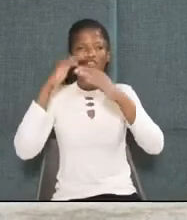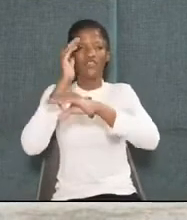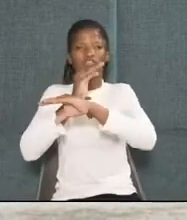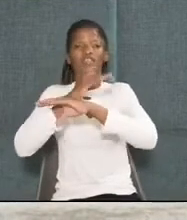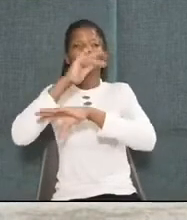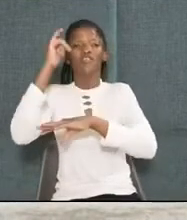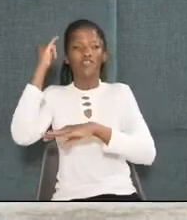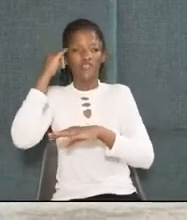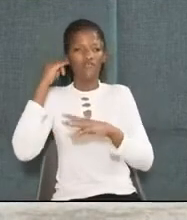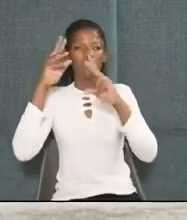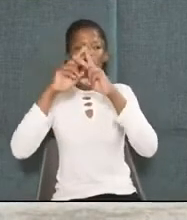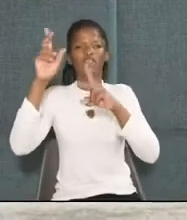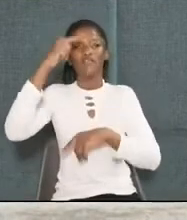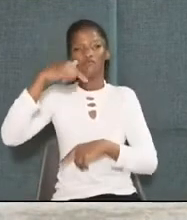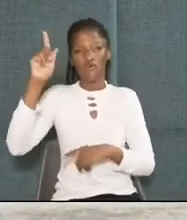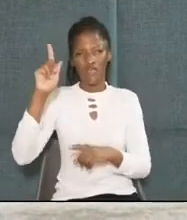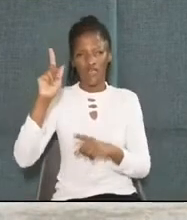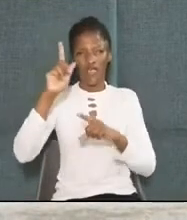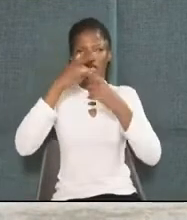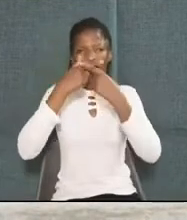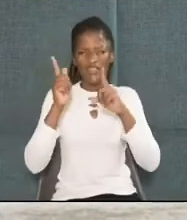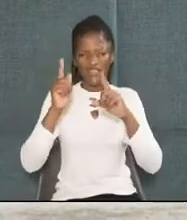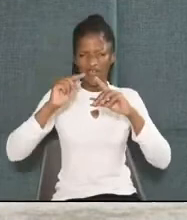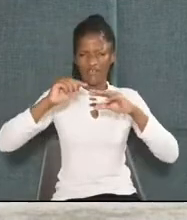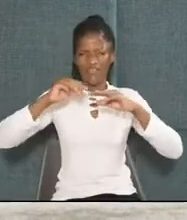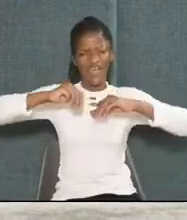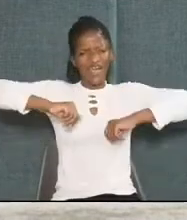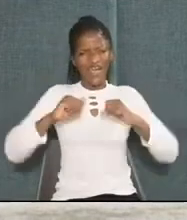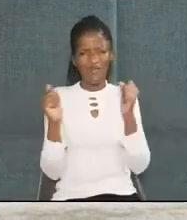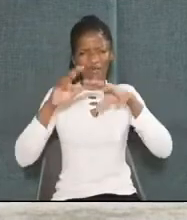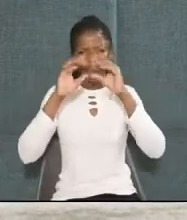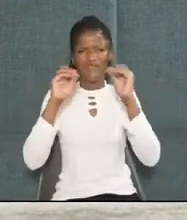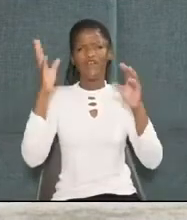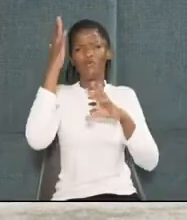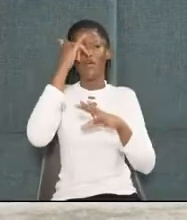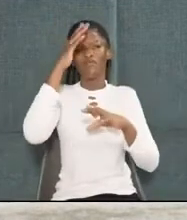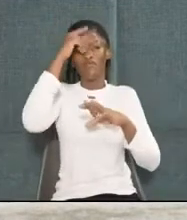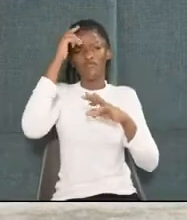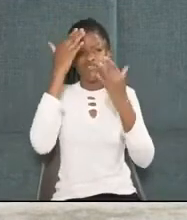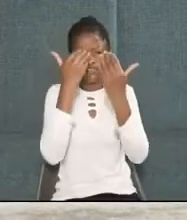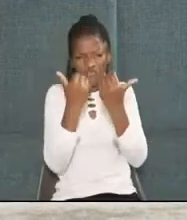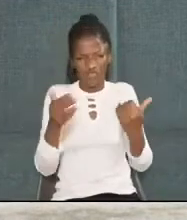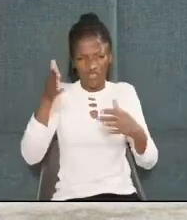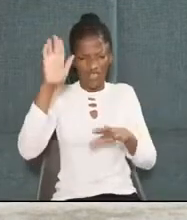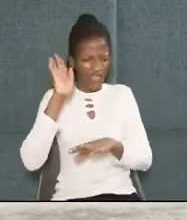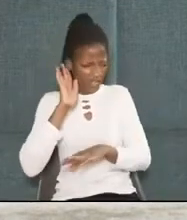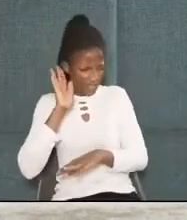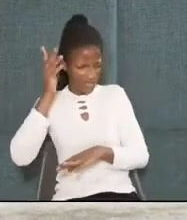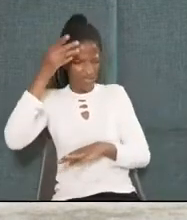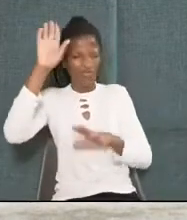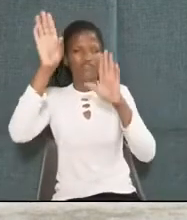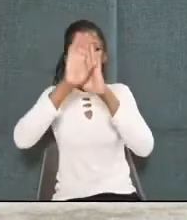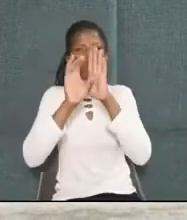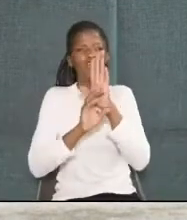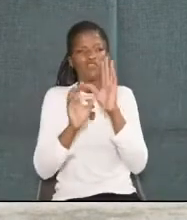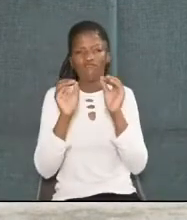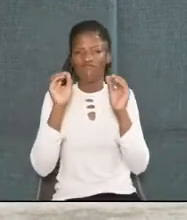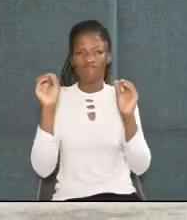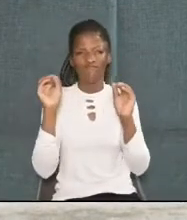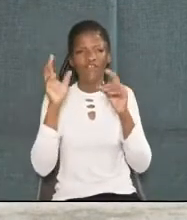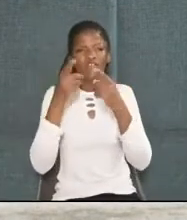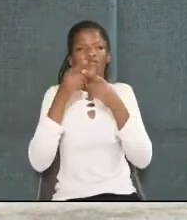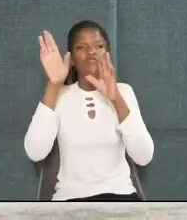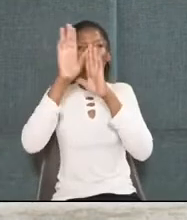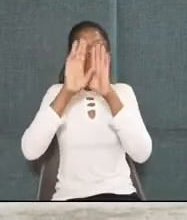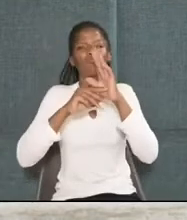successful. But he was unhappy because his children did not listen to his command. He had commanded them to go and